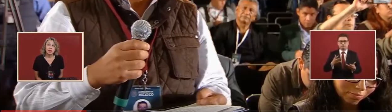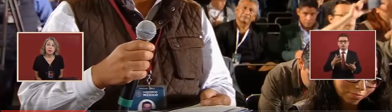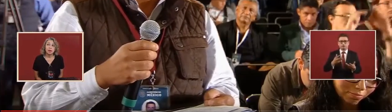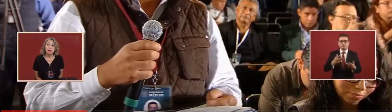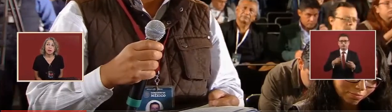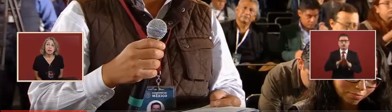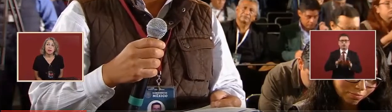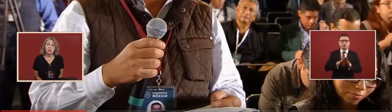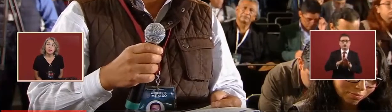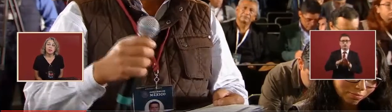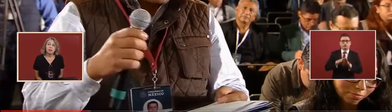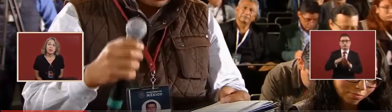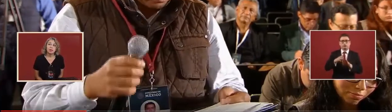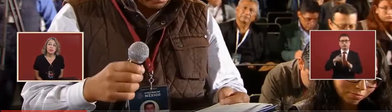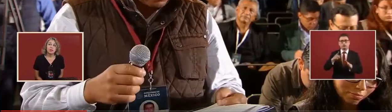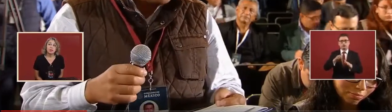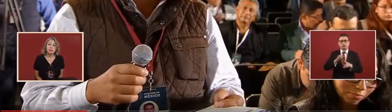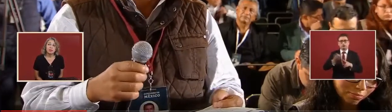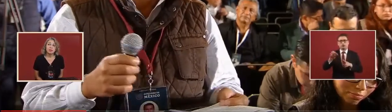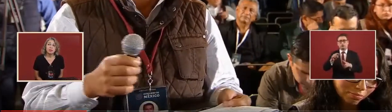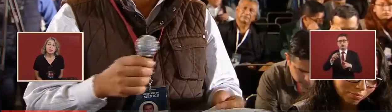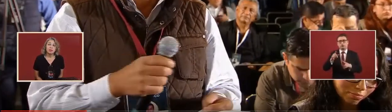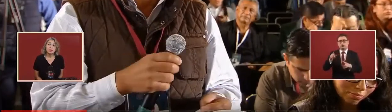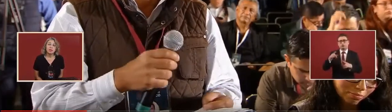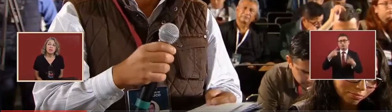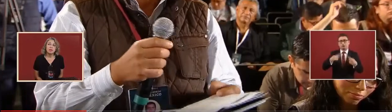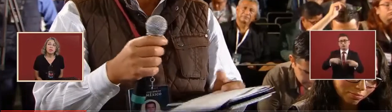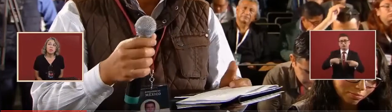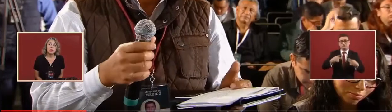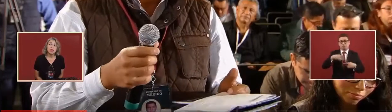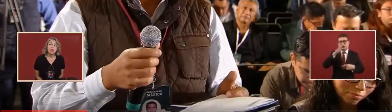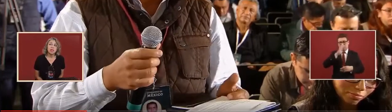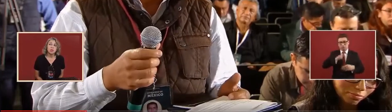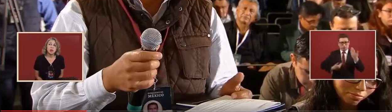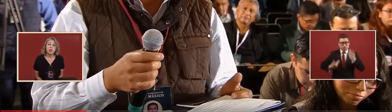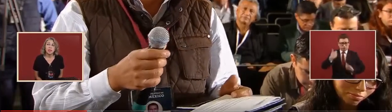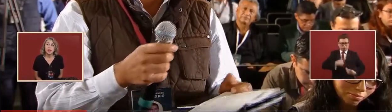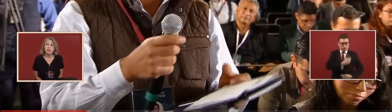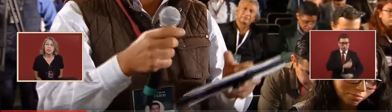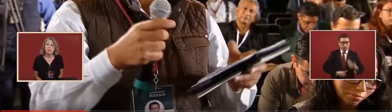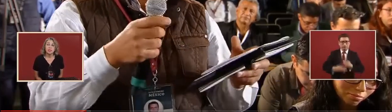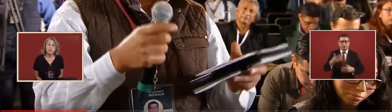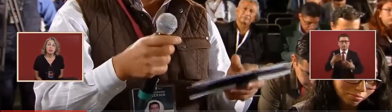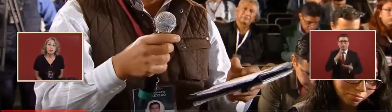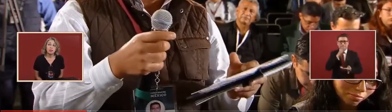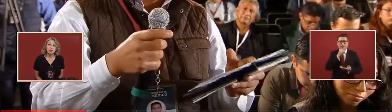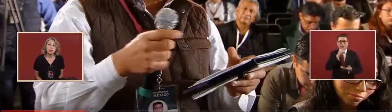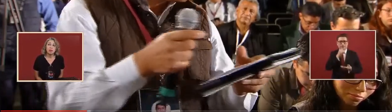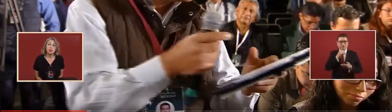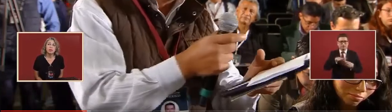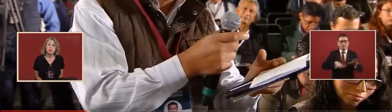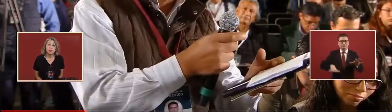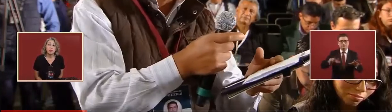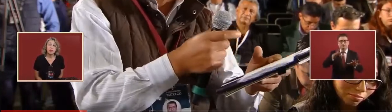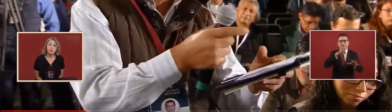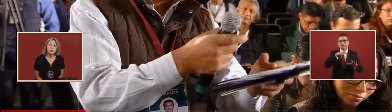So in a region like Oaxaca that has over 500 municipalities